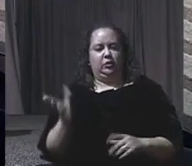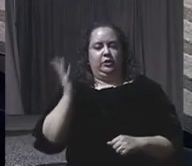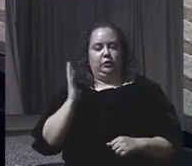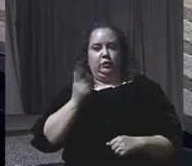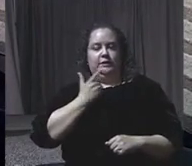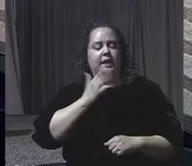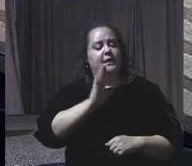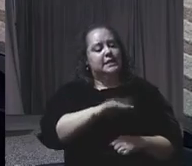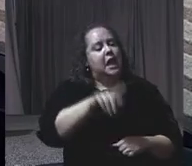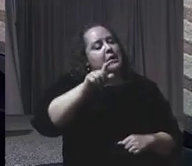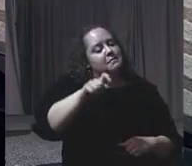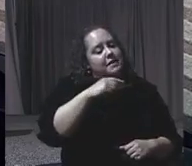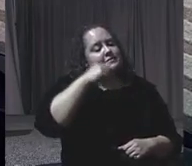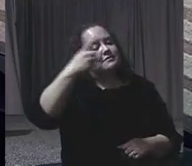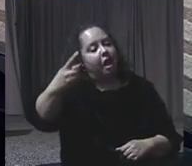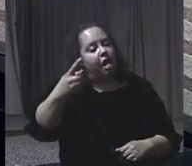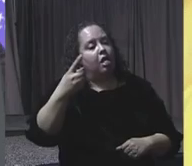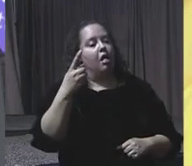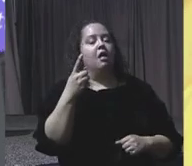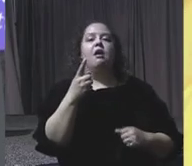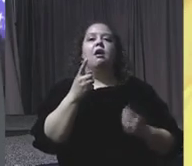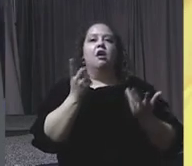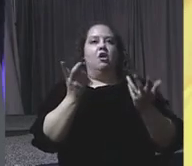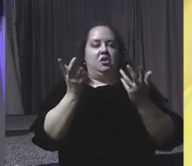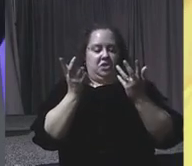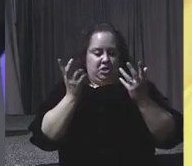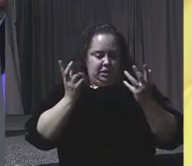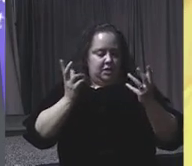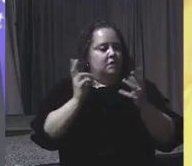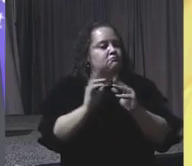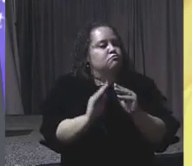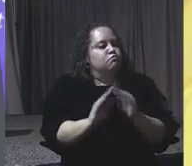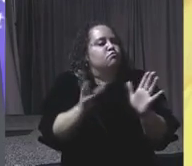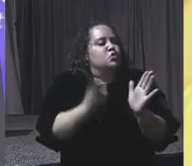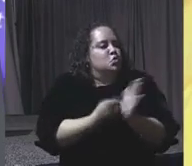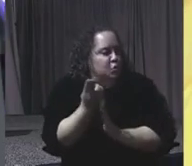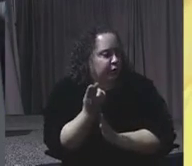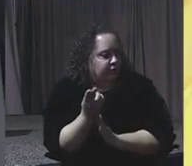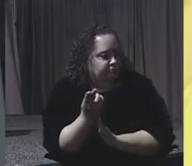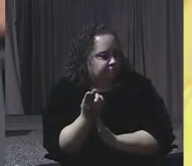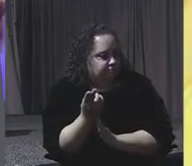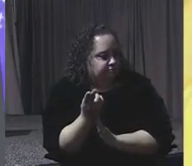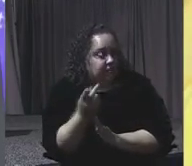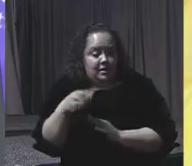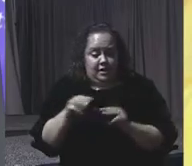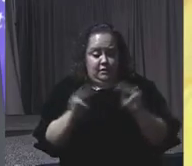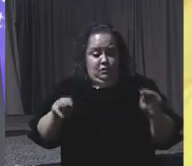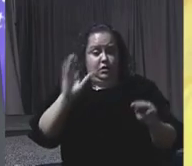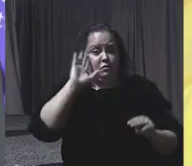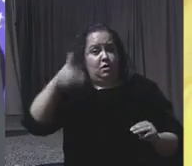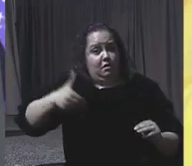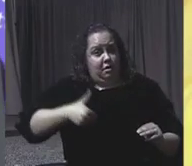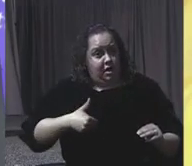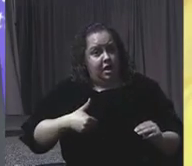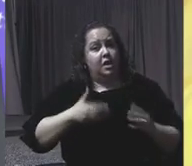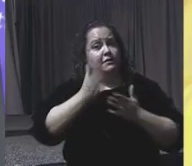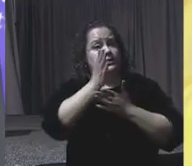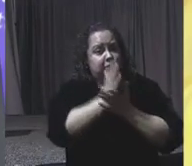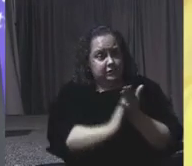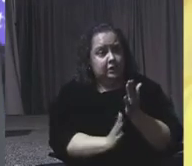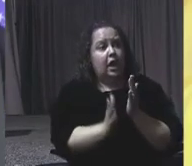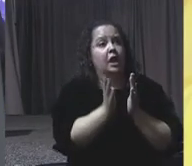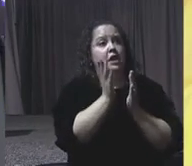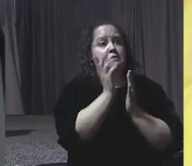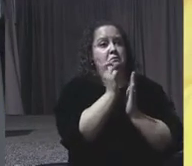it must tell the unvarnished truth. Because this will be a museum that will have moments to make one cry